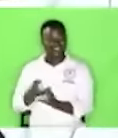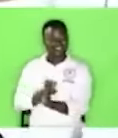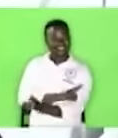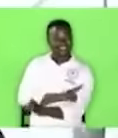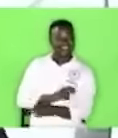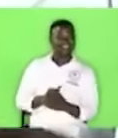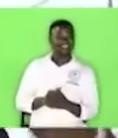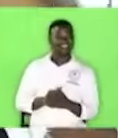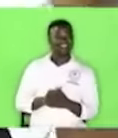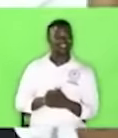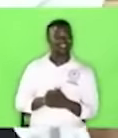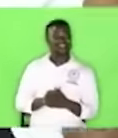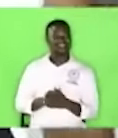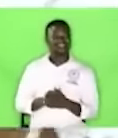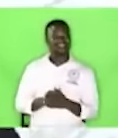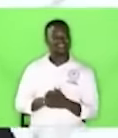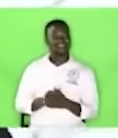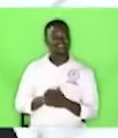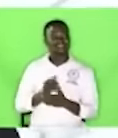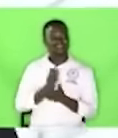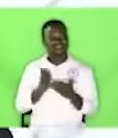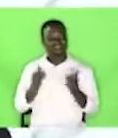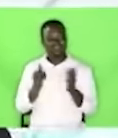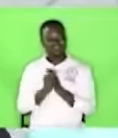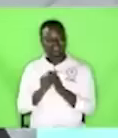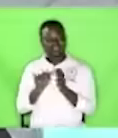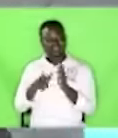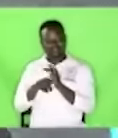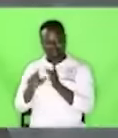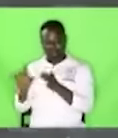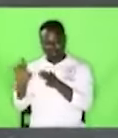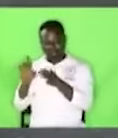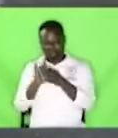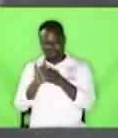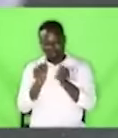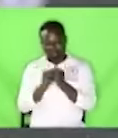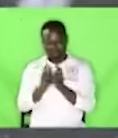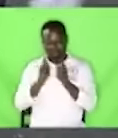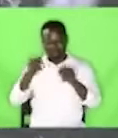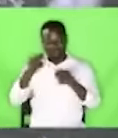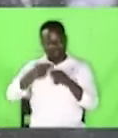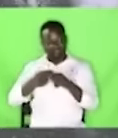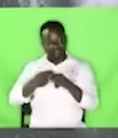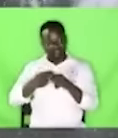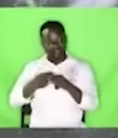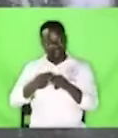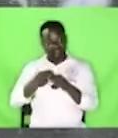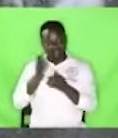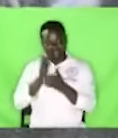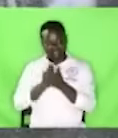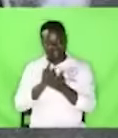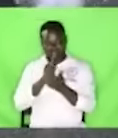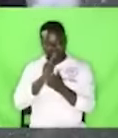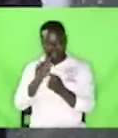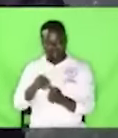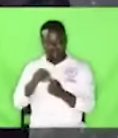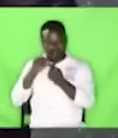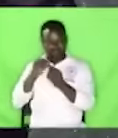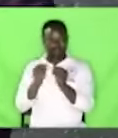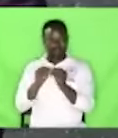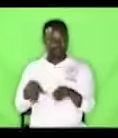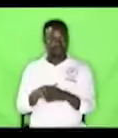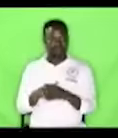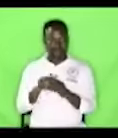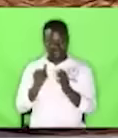now. Things that are associated to great names even have value. Those